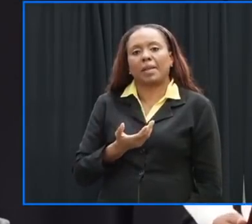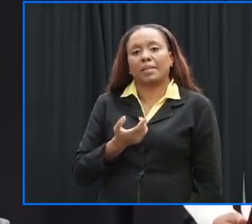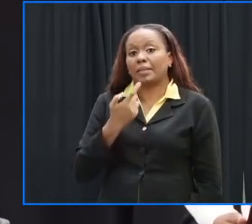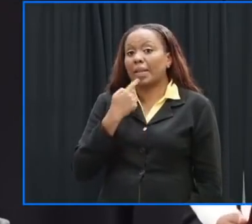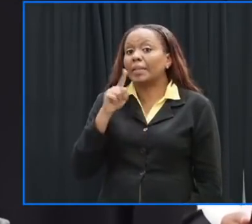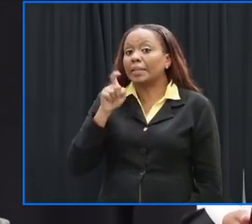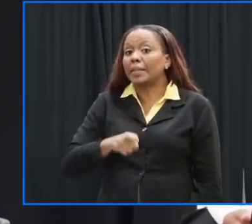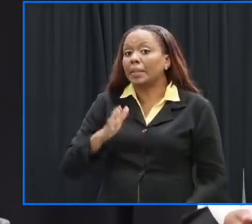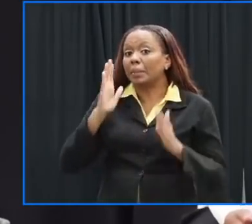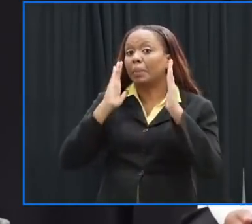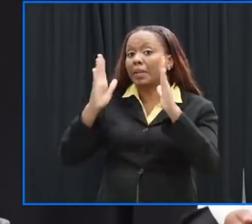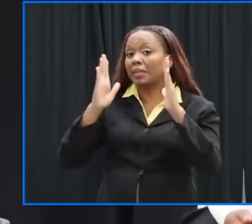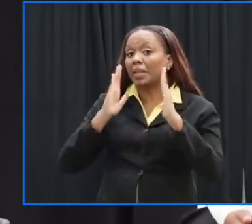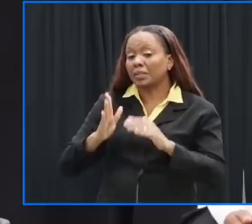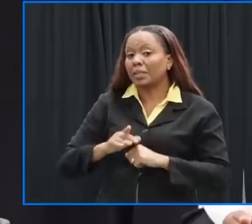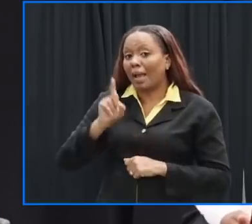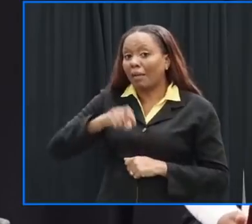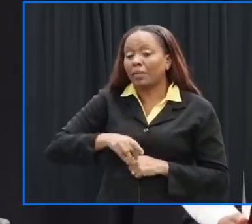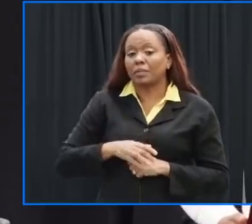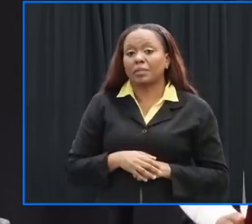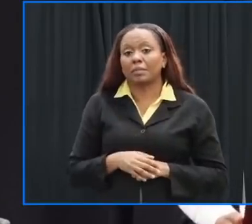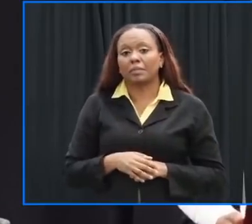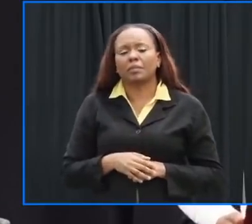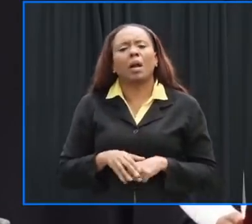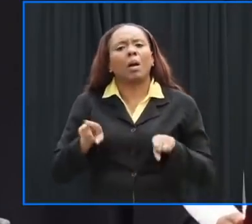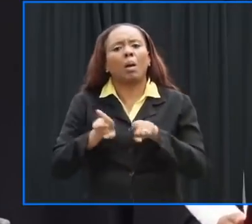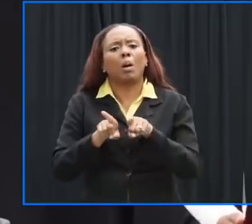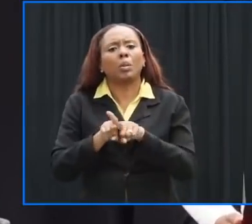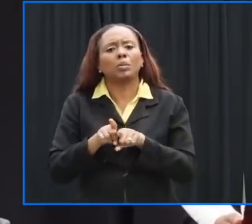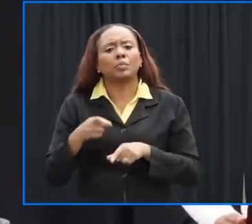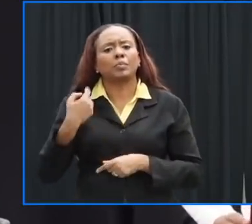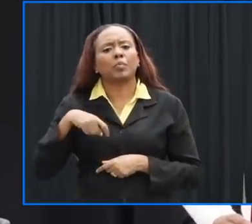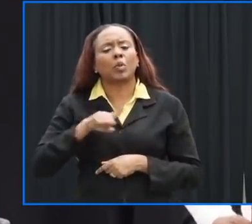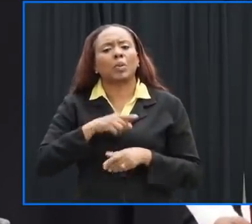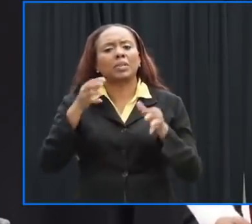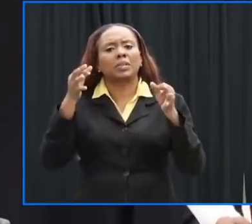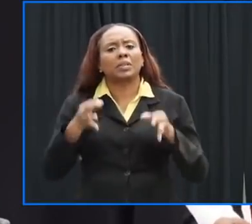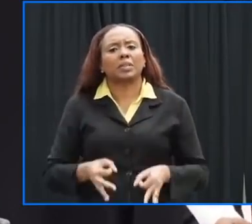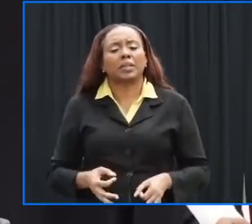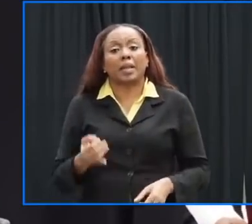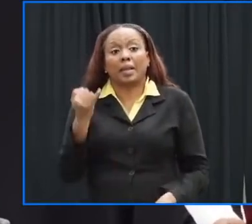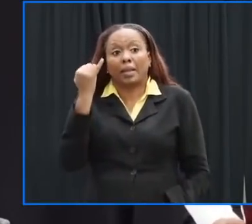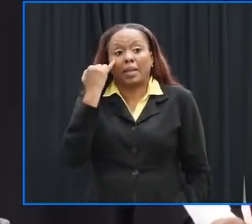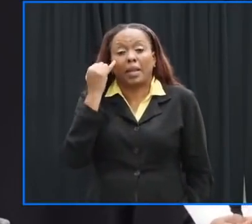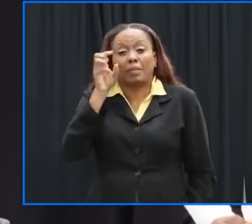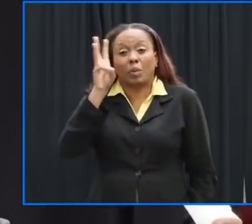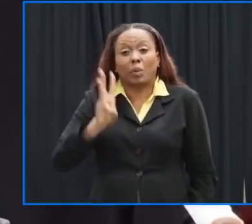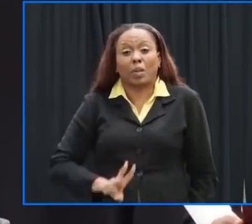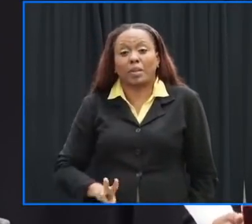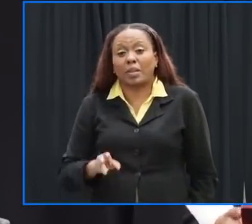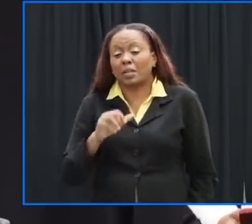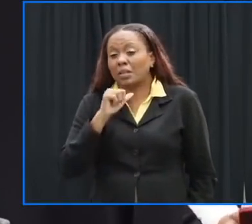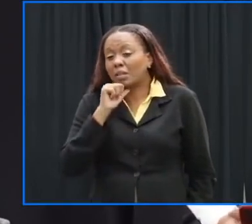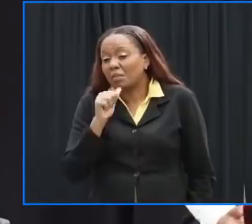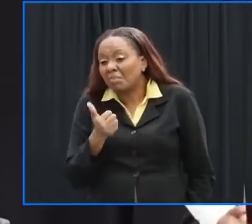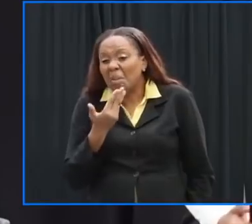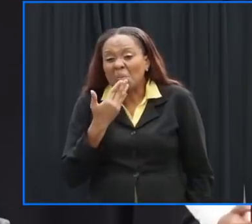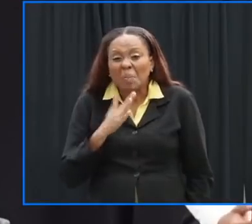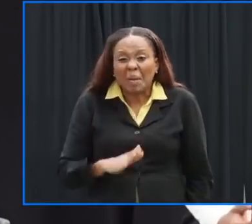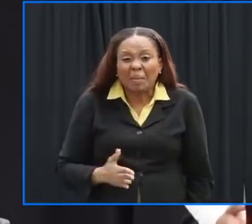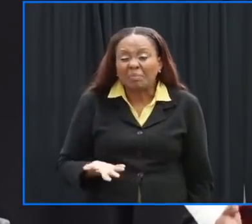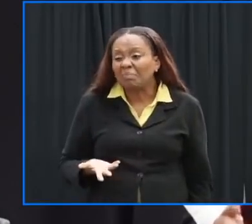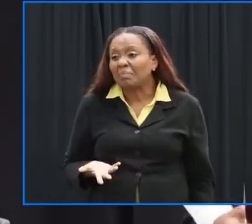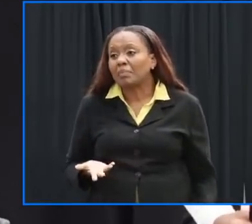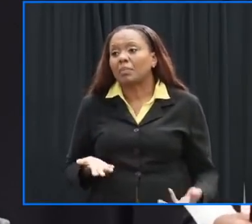that we and we are conscious that should it not be too too bad that there's still people who may